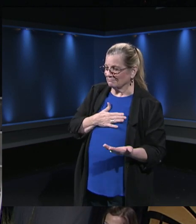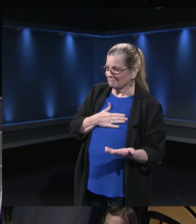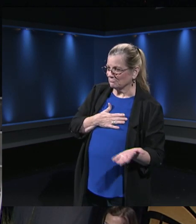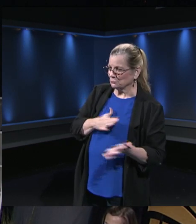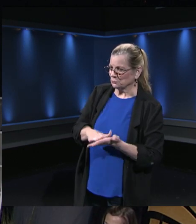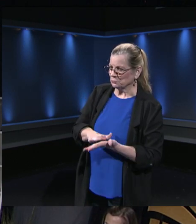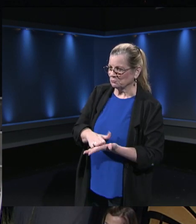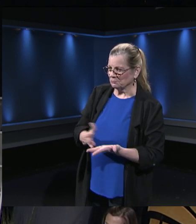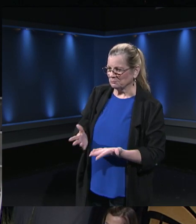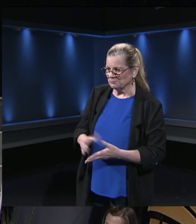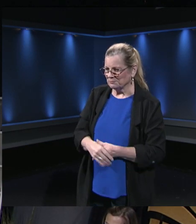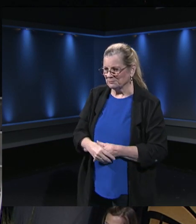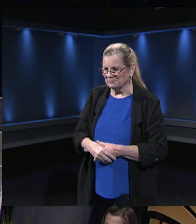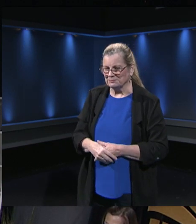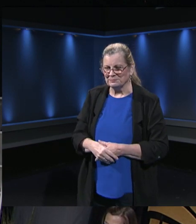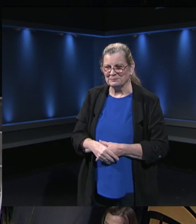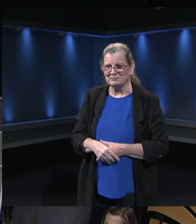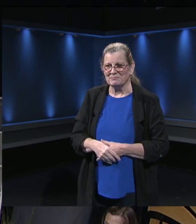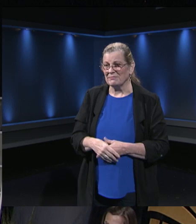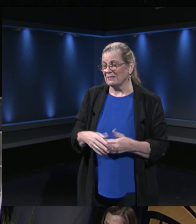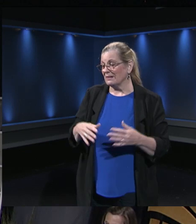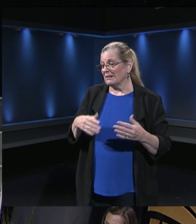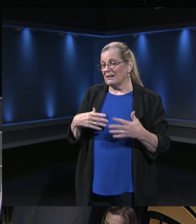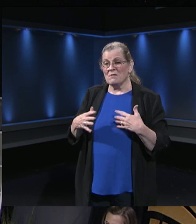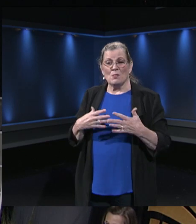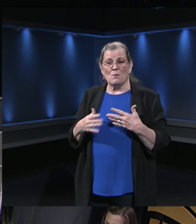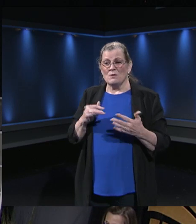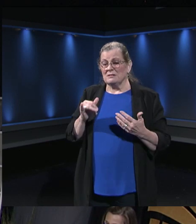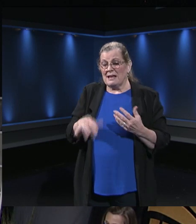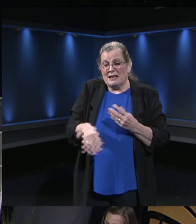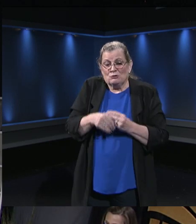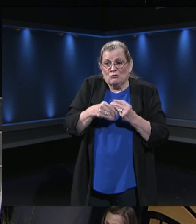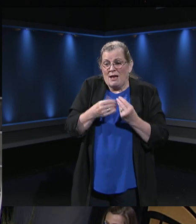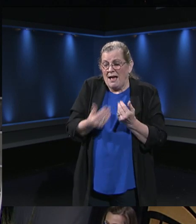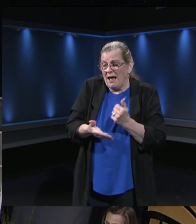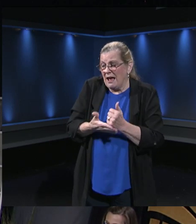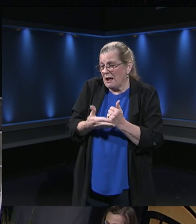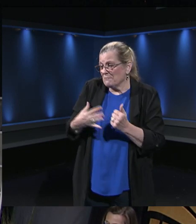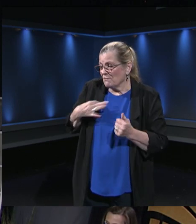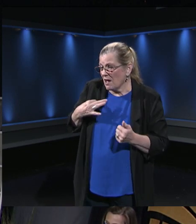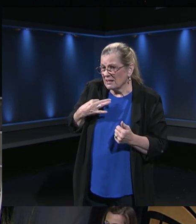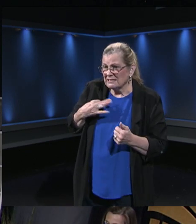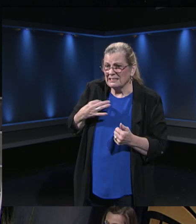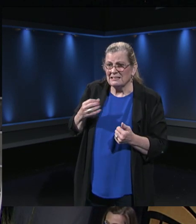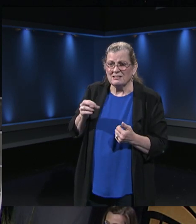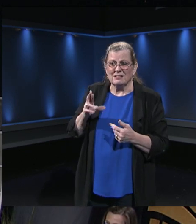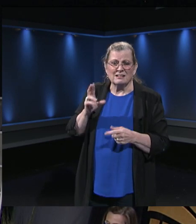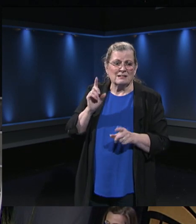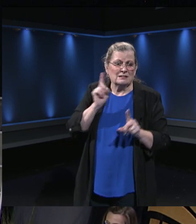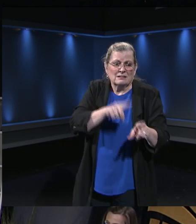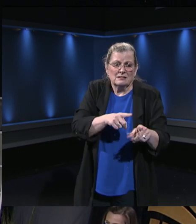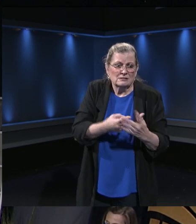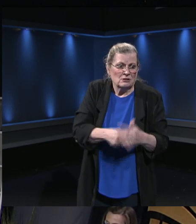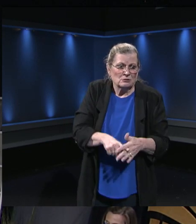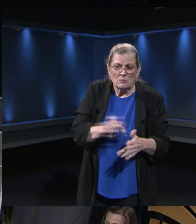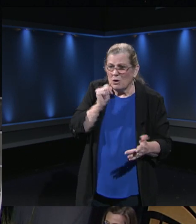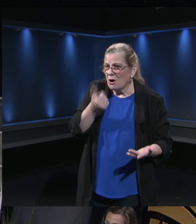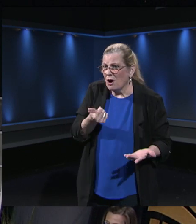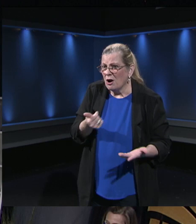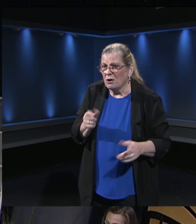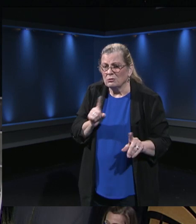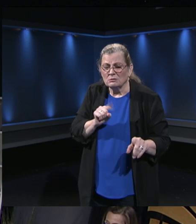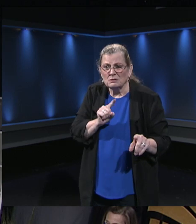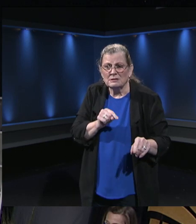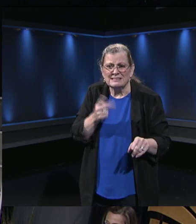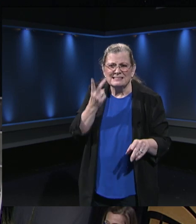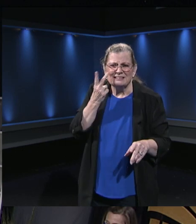Honestly, even if anything, we can just have some extra hands as soon as tomorrow. I've been there most days this week